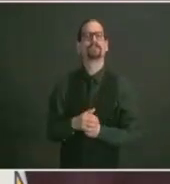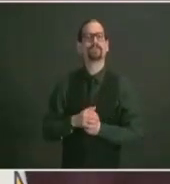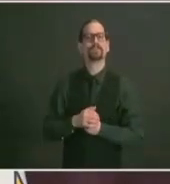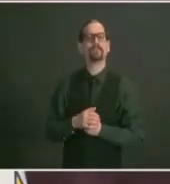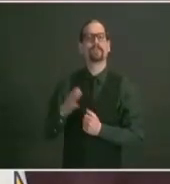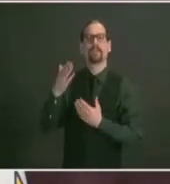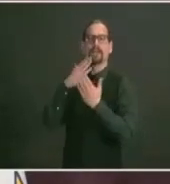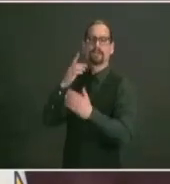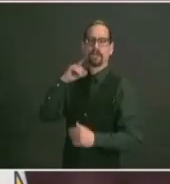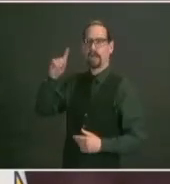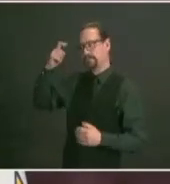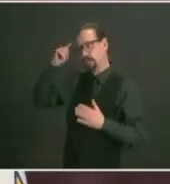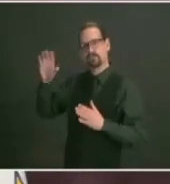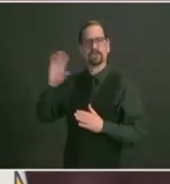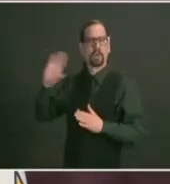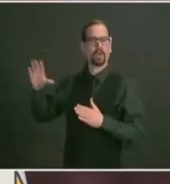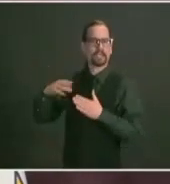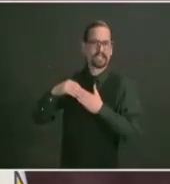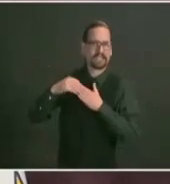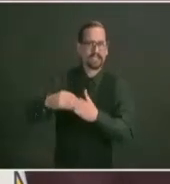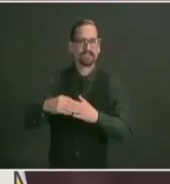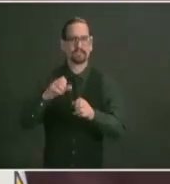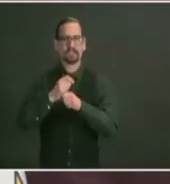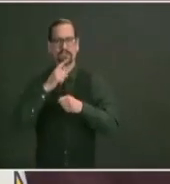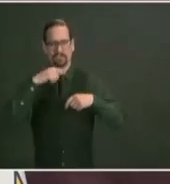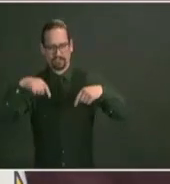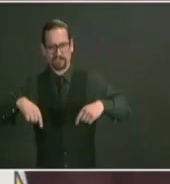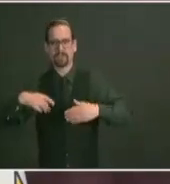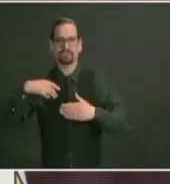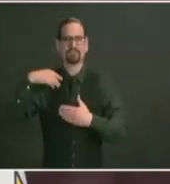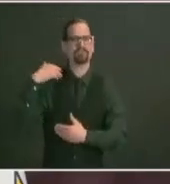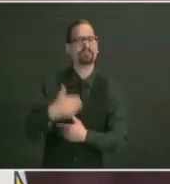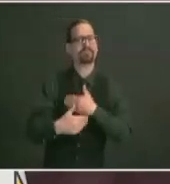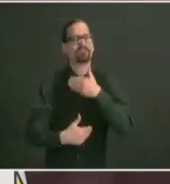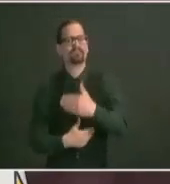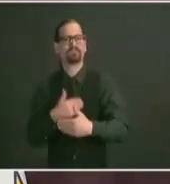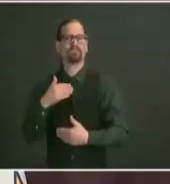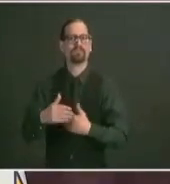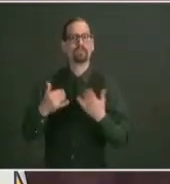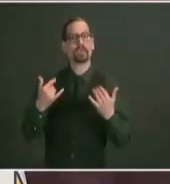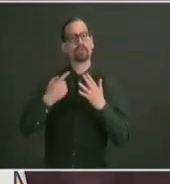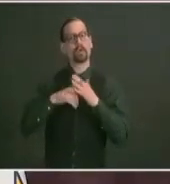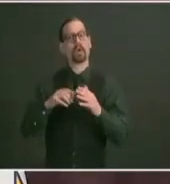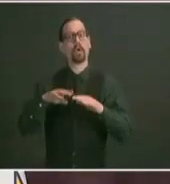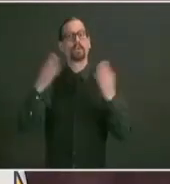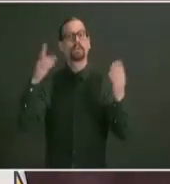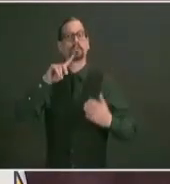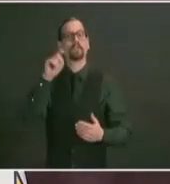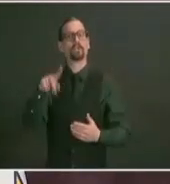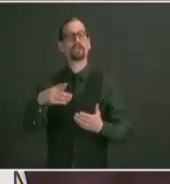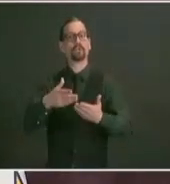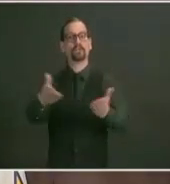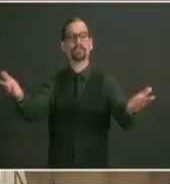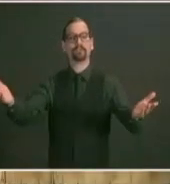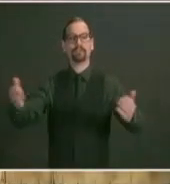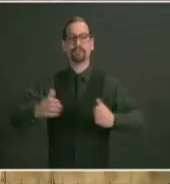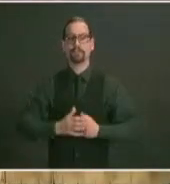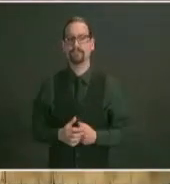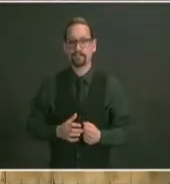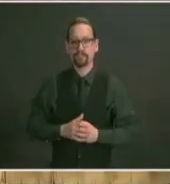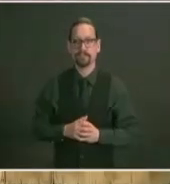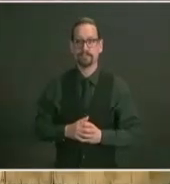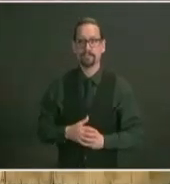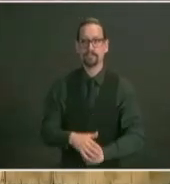begin to make these approvals with that we will open it up for questions director mccarthy what are you you